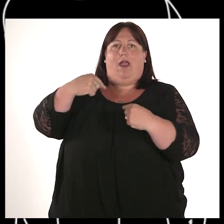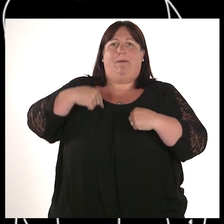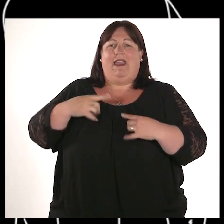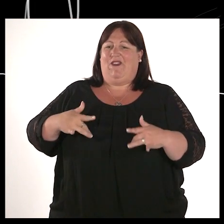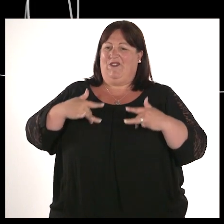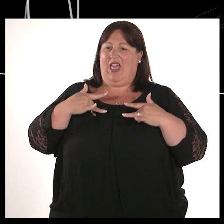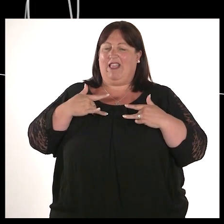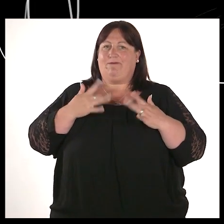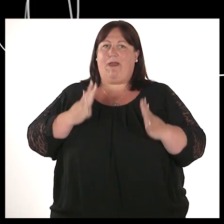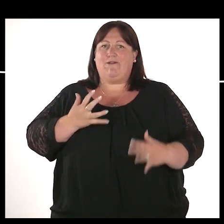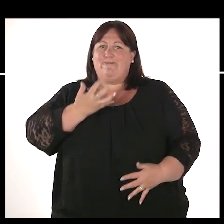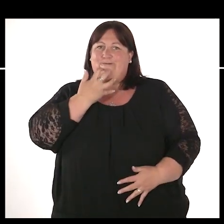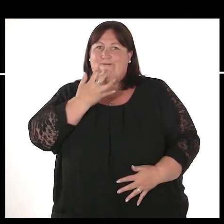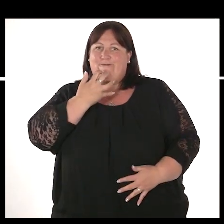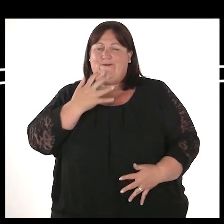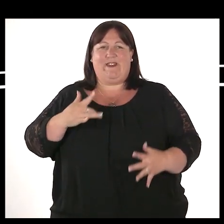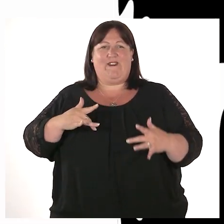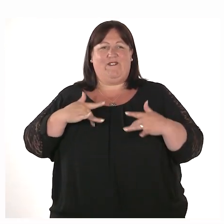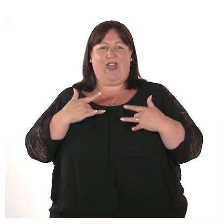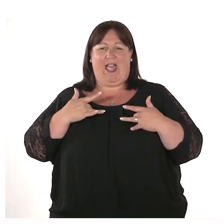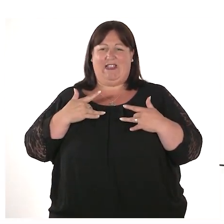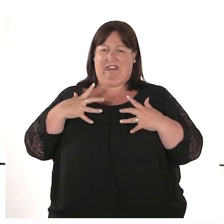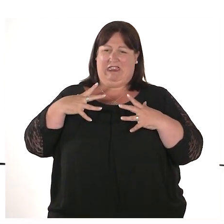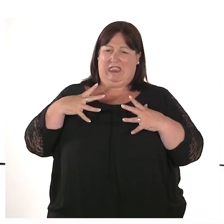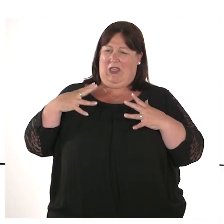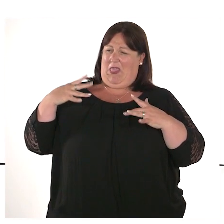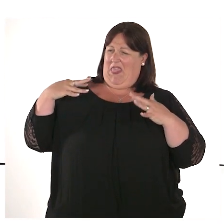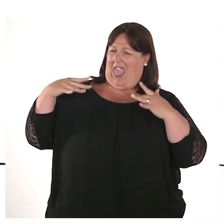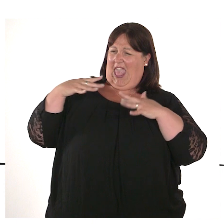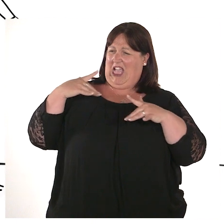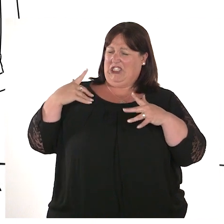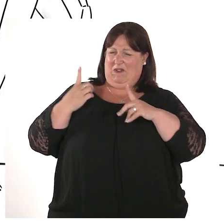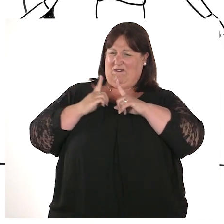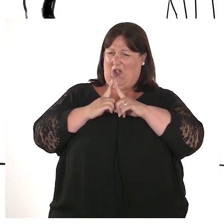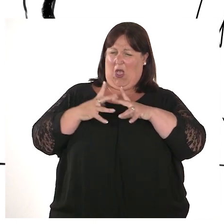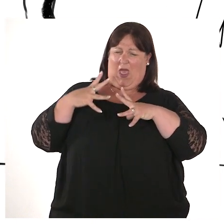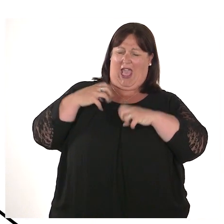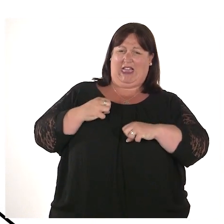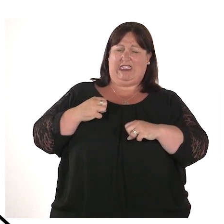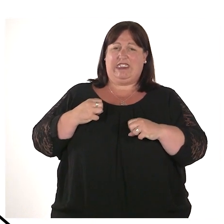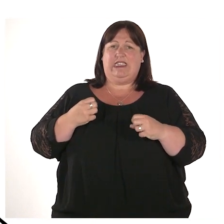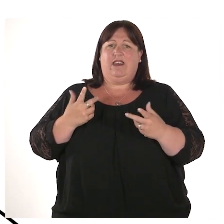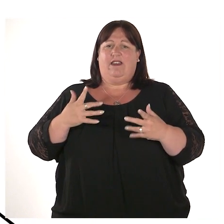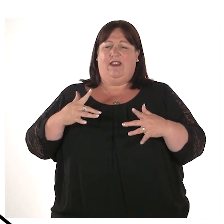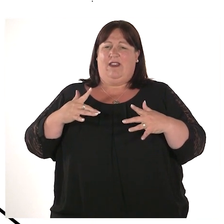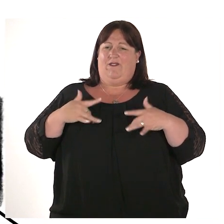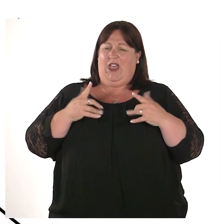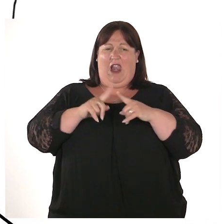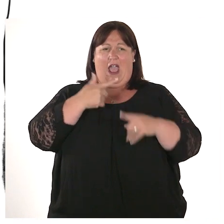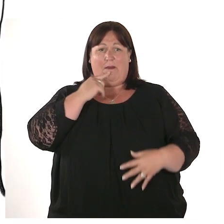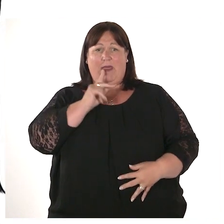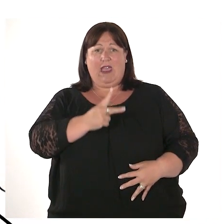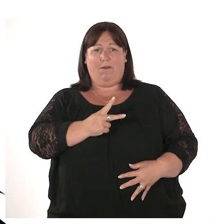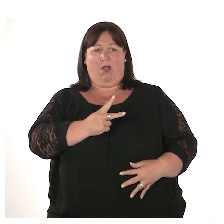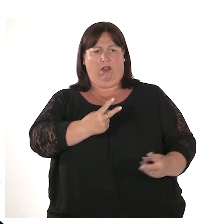but I thought there wasn't anything I could do about it. It felt like the hate was always following me around, hanging over my head but sometimes people